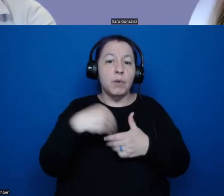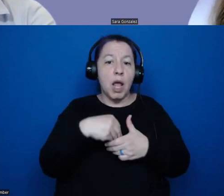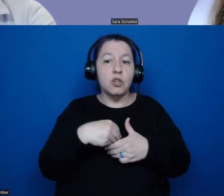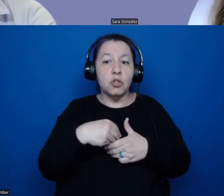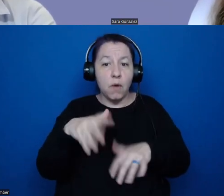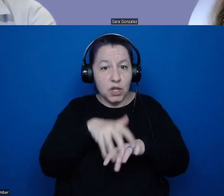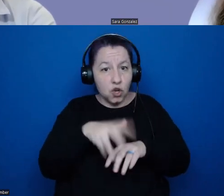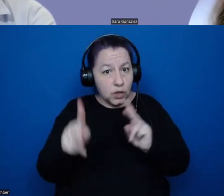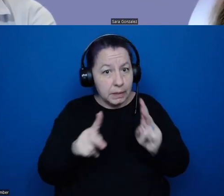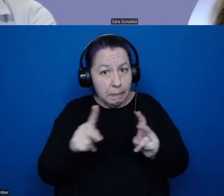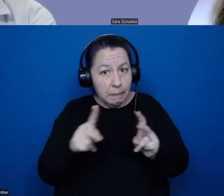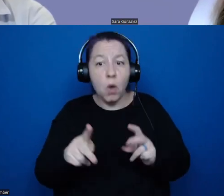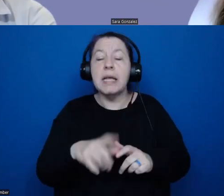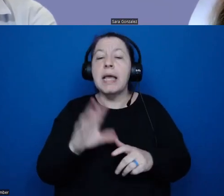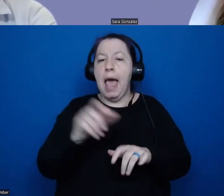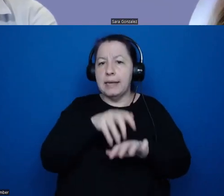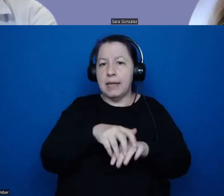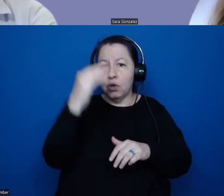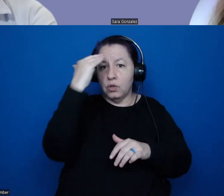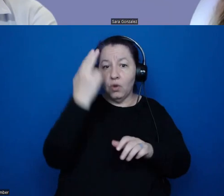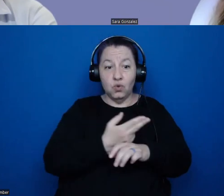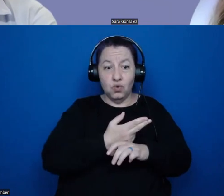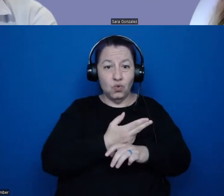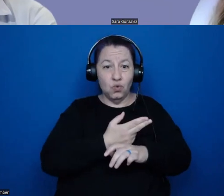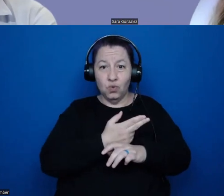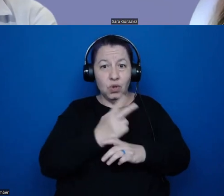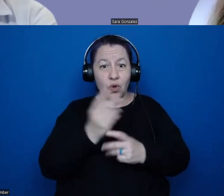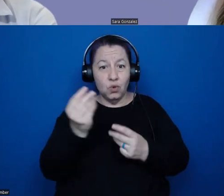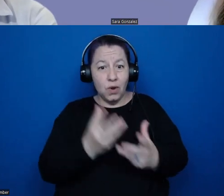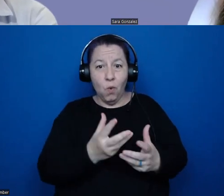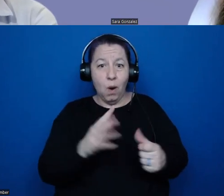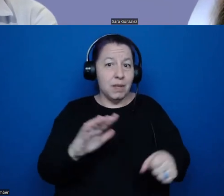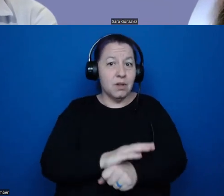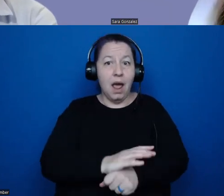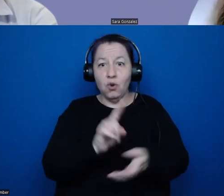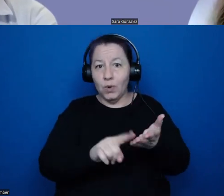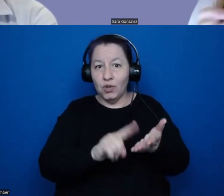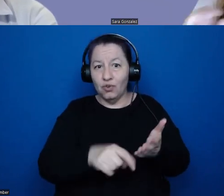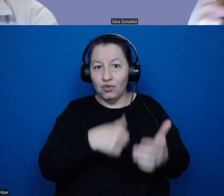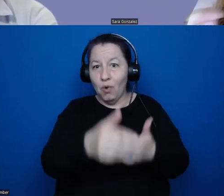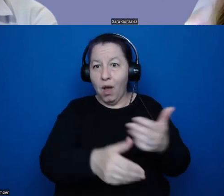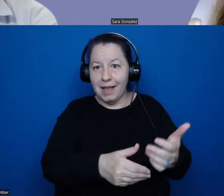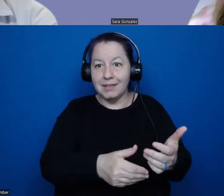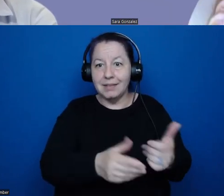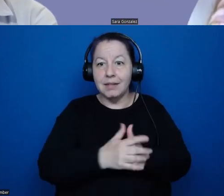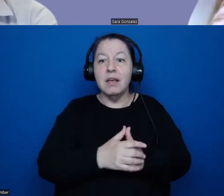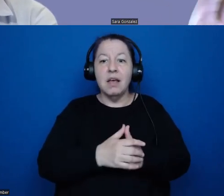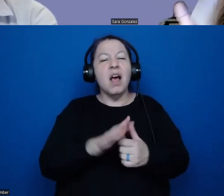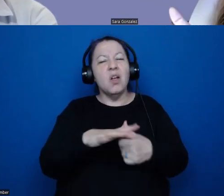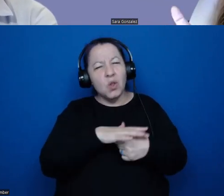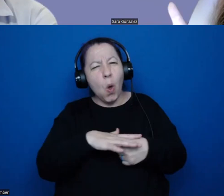knowledge is used to structure the entirety of the research process. There's a lot locally